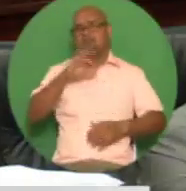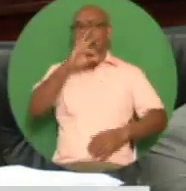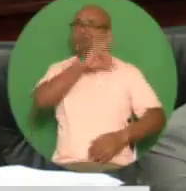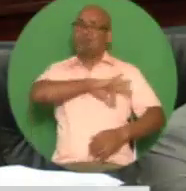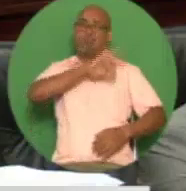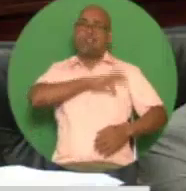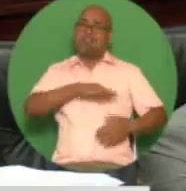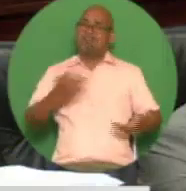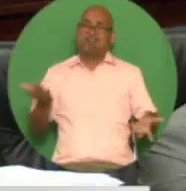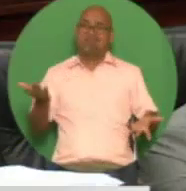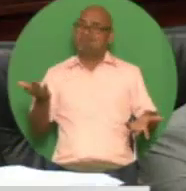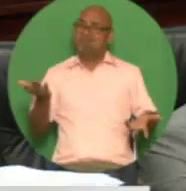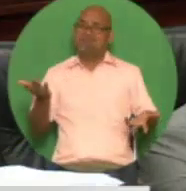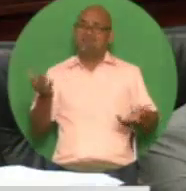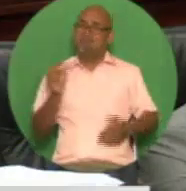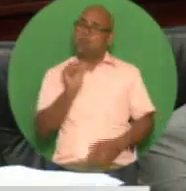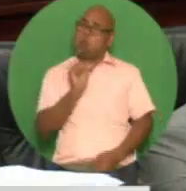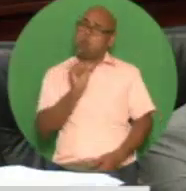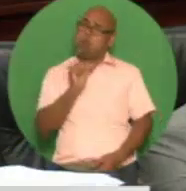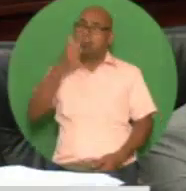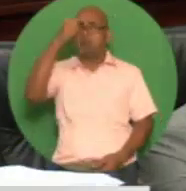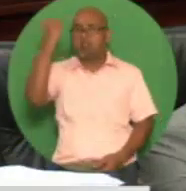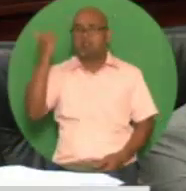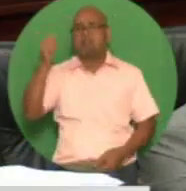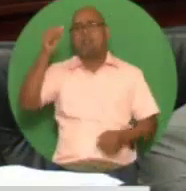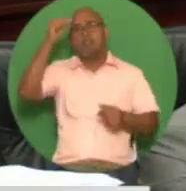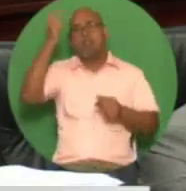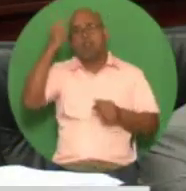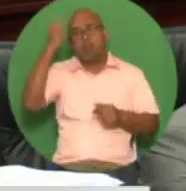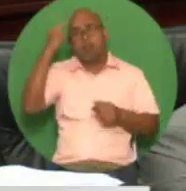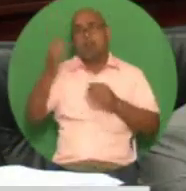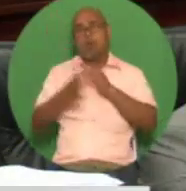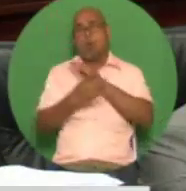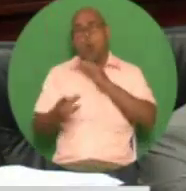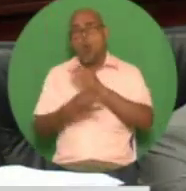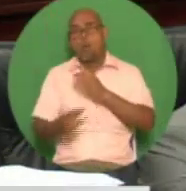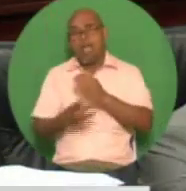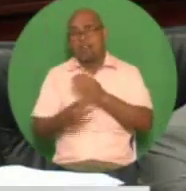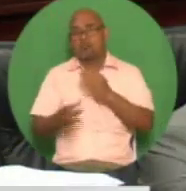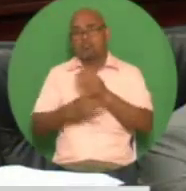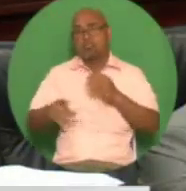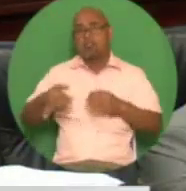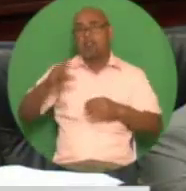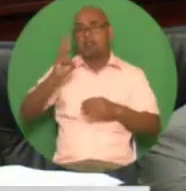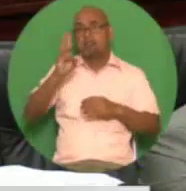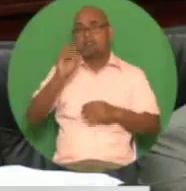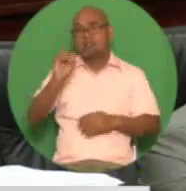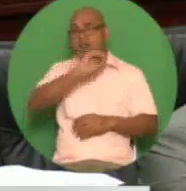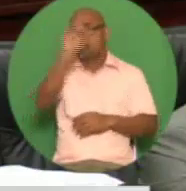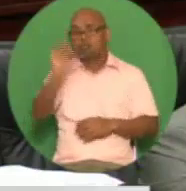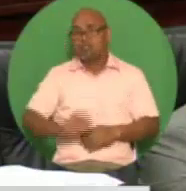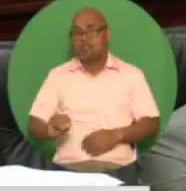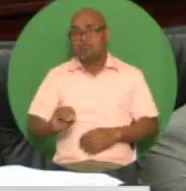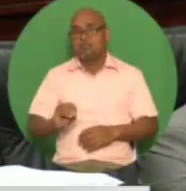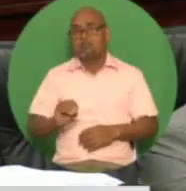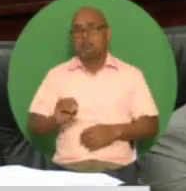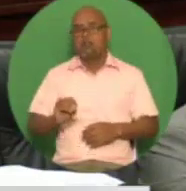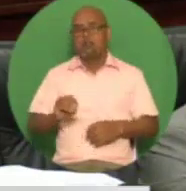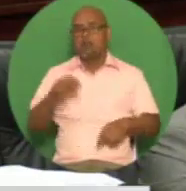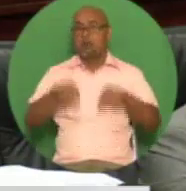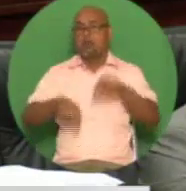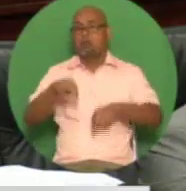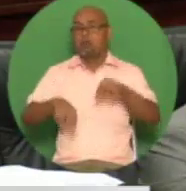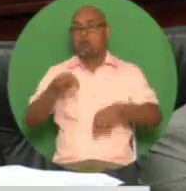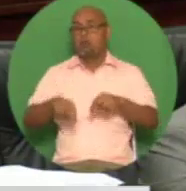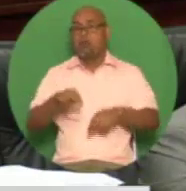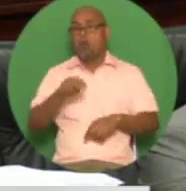they should because petrotrin which produces almost 60% of the country's oil simply does